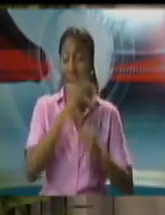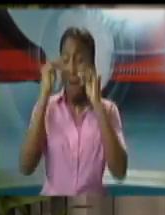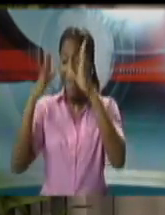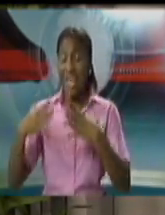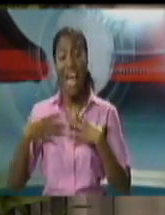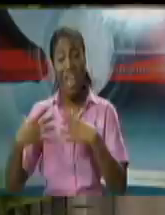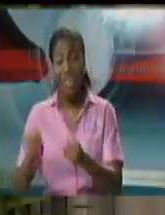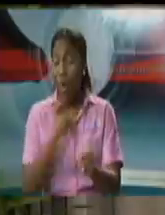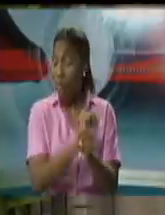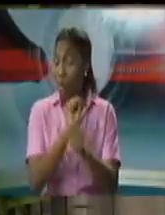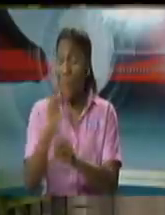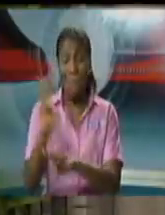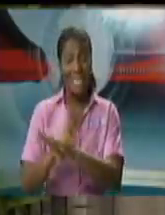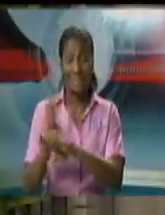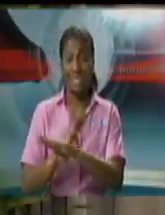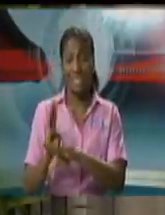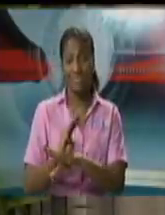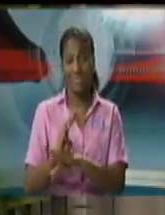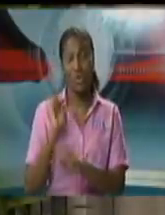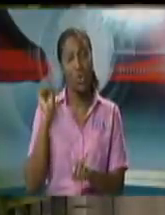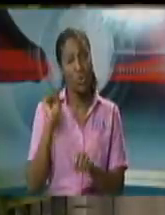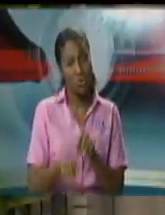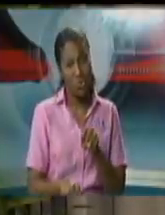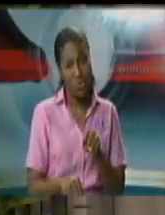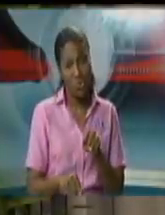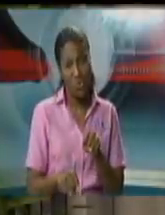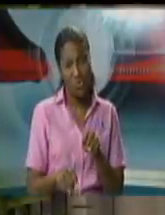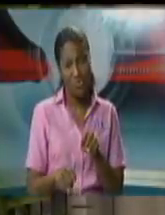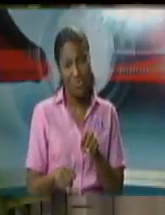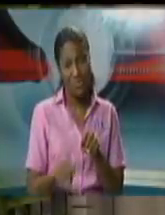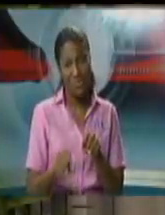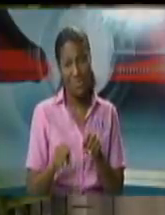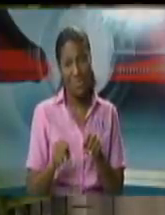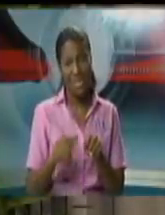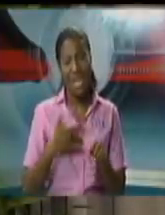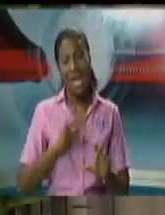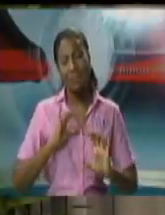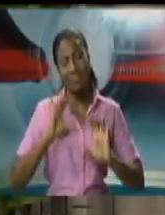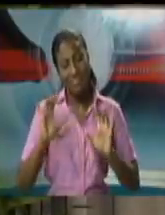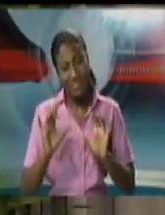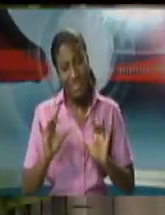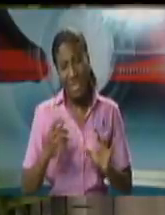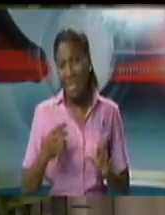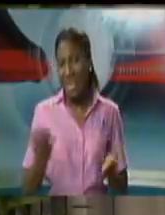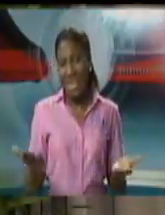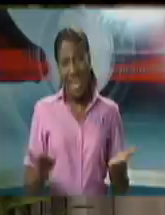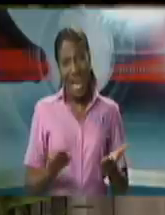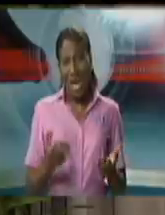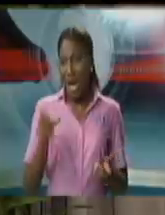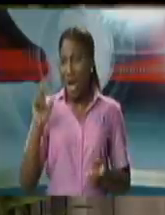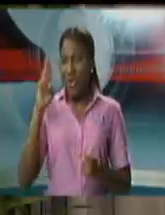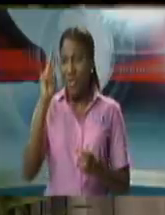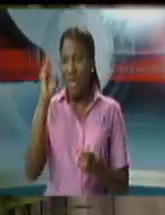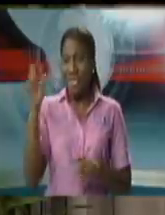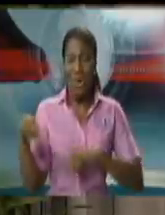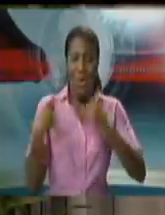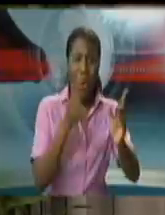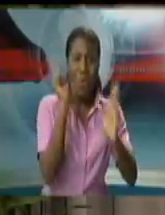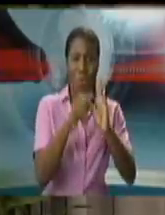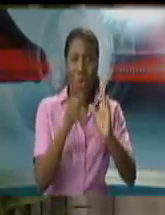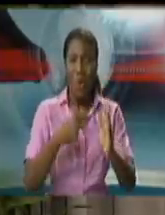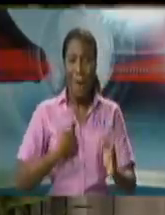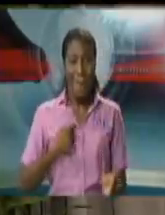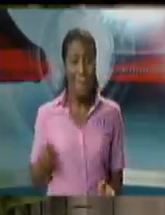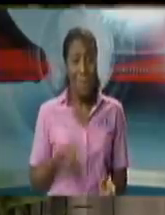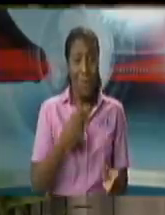regret that there is a, how should I say, that there has been so much activity in court which most respectfully, I